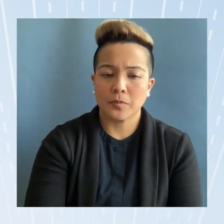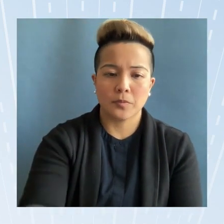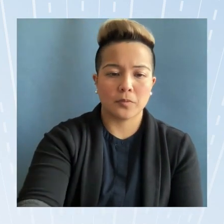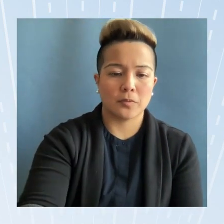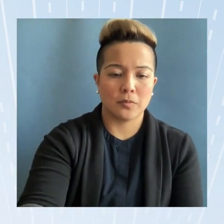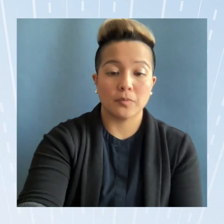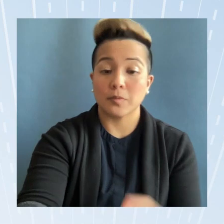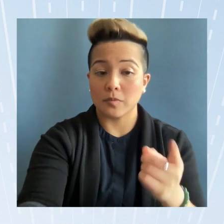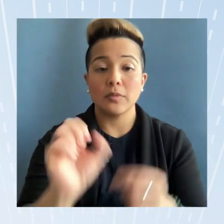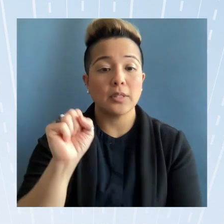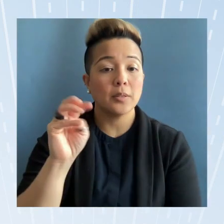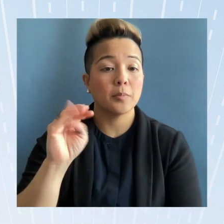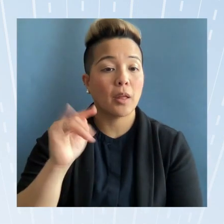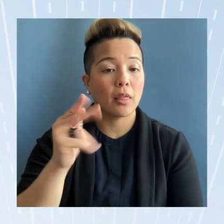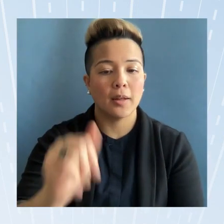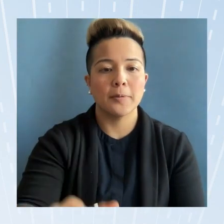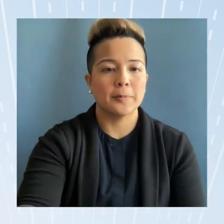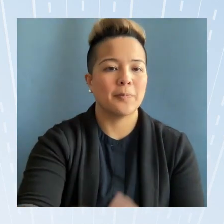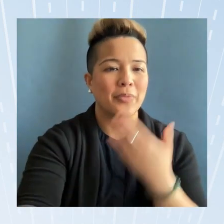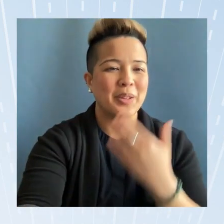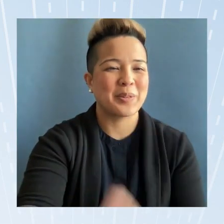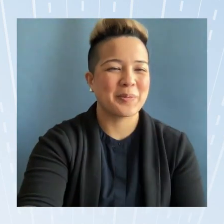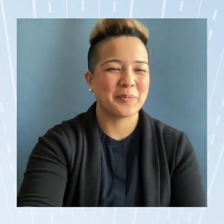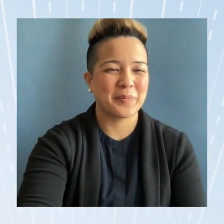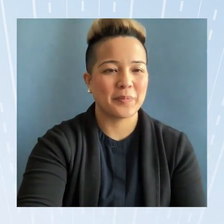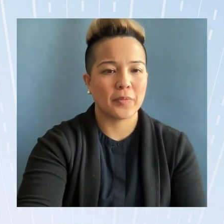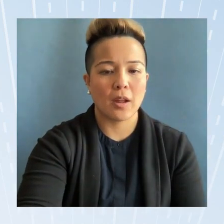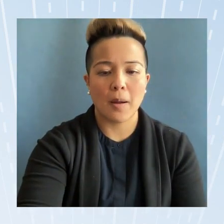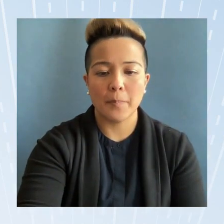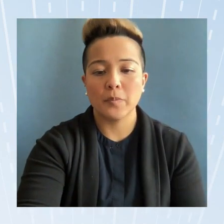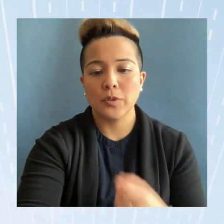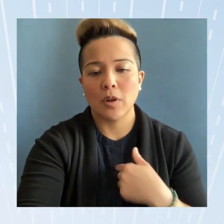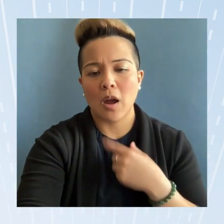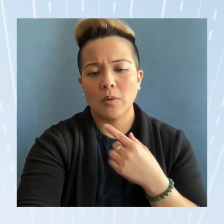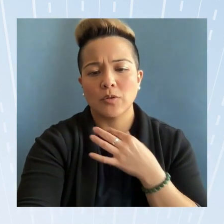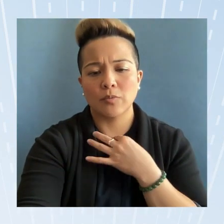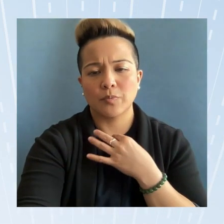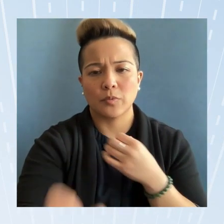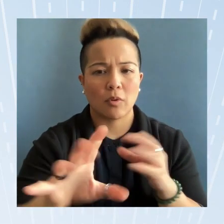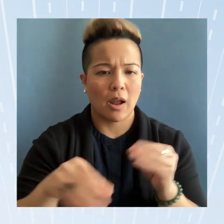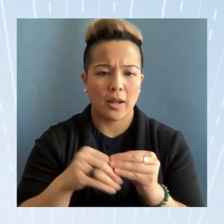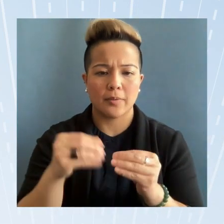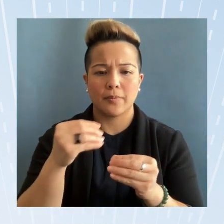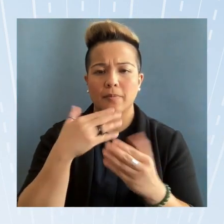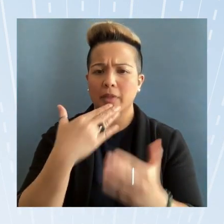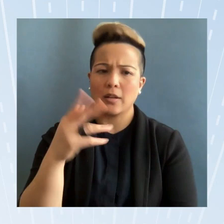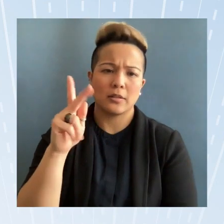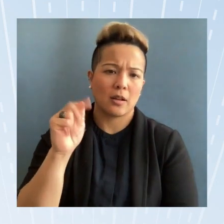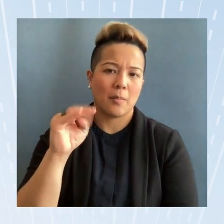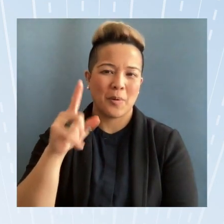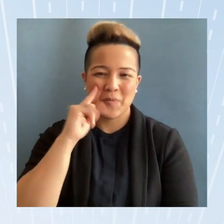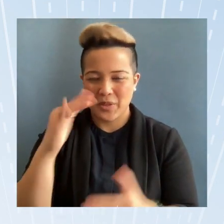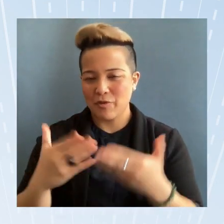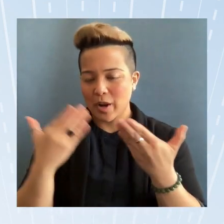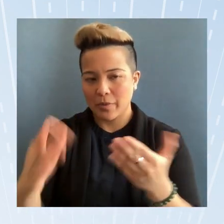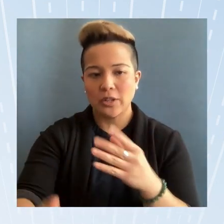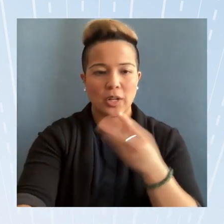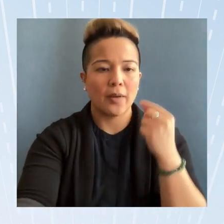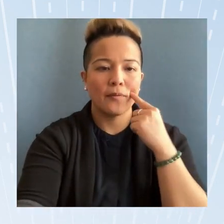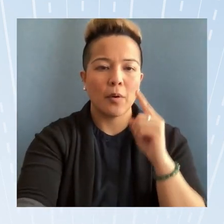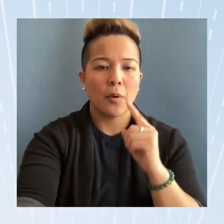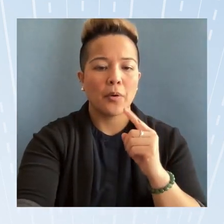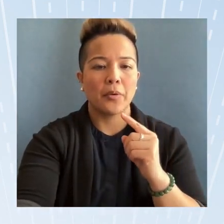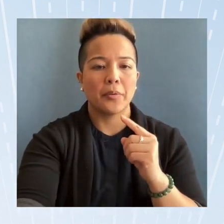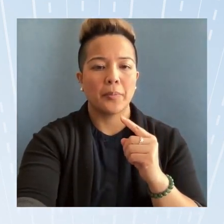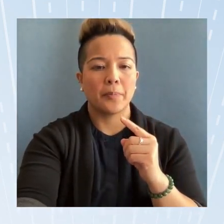Smita Thank you So I'll just add first of all thanks Kamal for the recommendation and for the committee